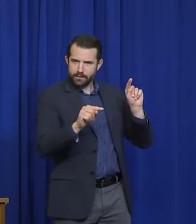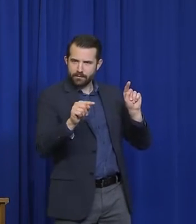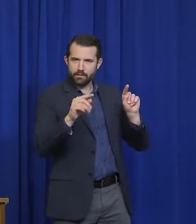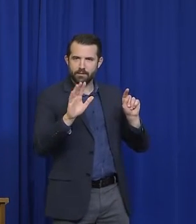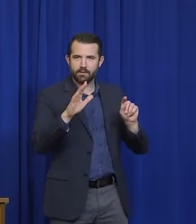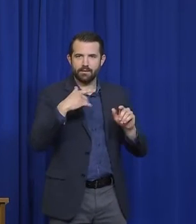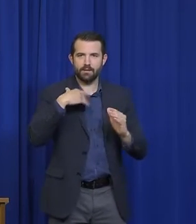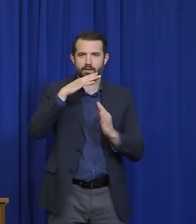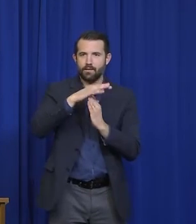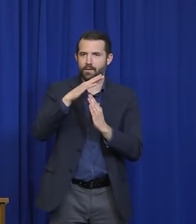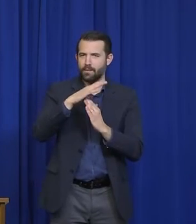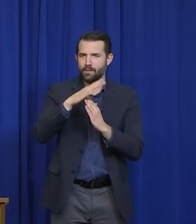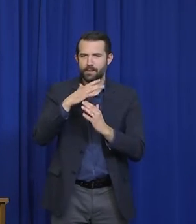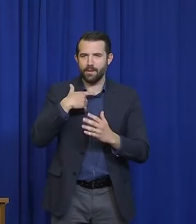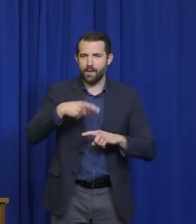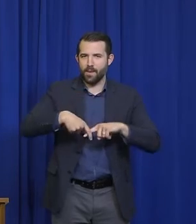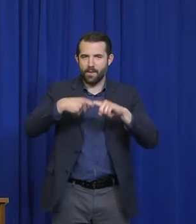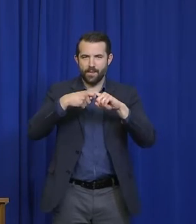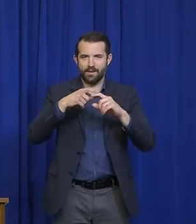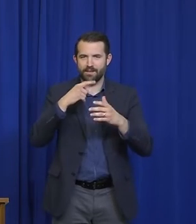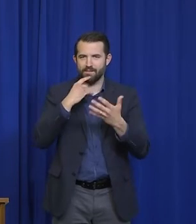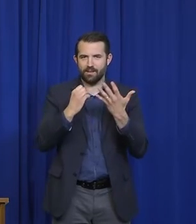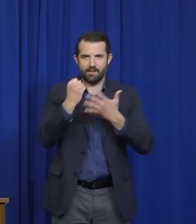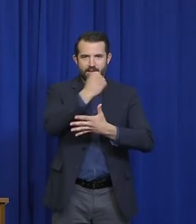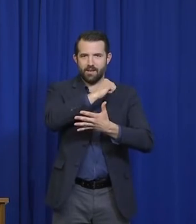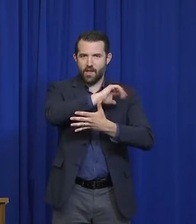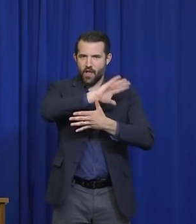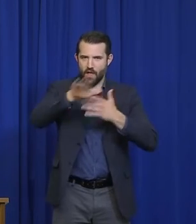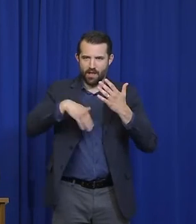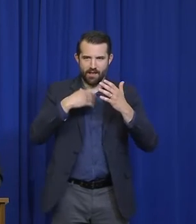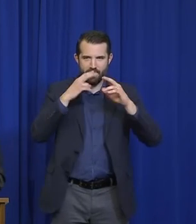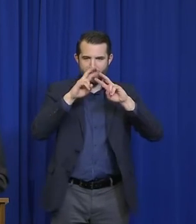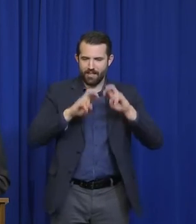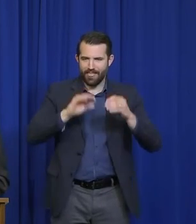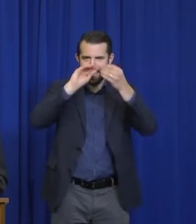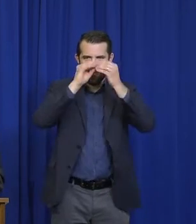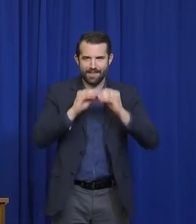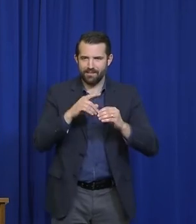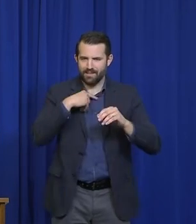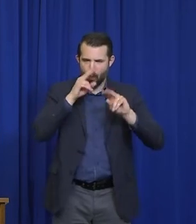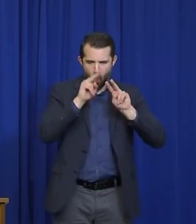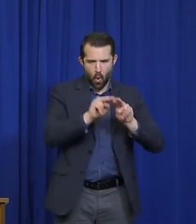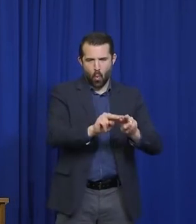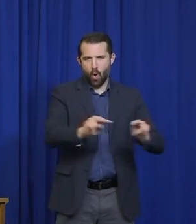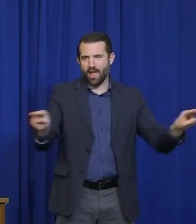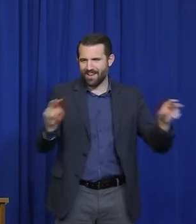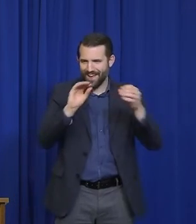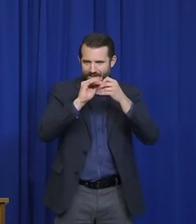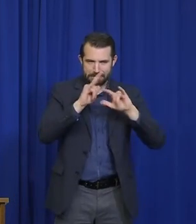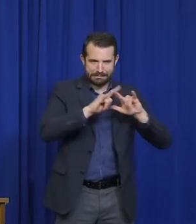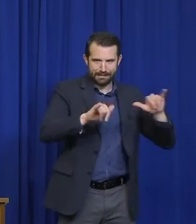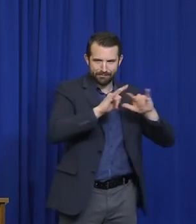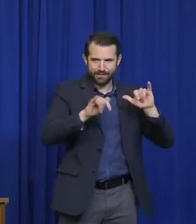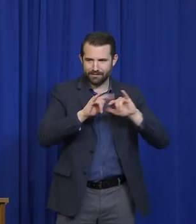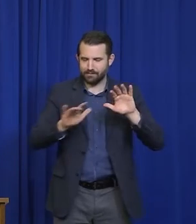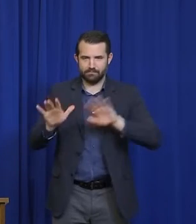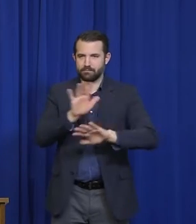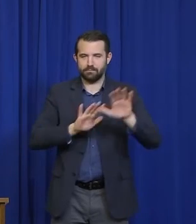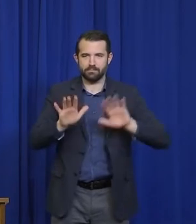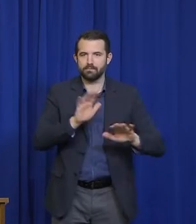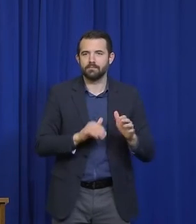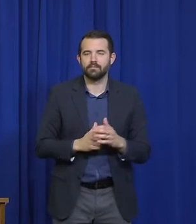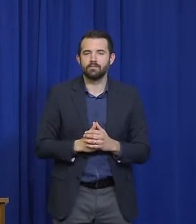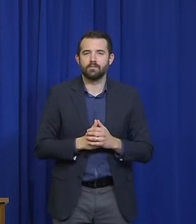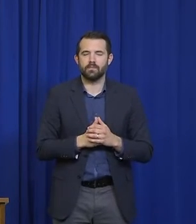It's not driven by any one criteria. We really want to take a holistic view at it. Take a holistic look. Thanks, TJ.